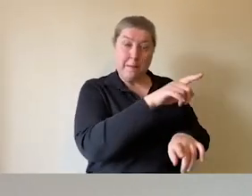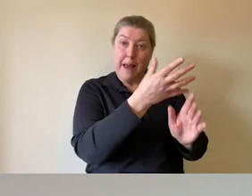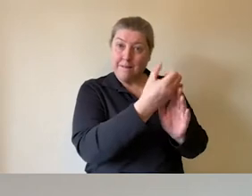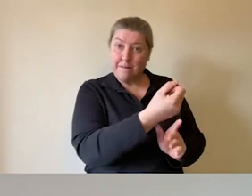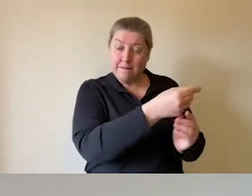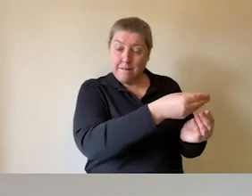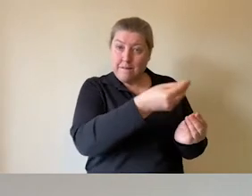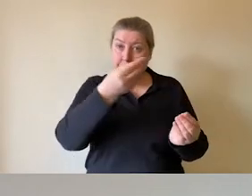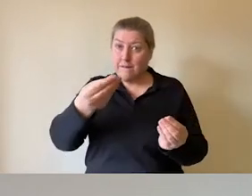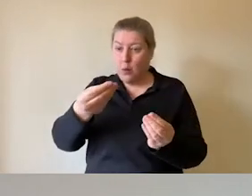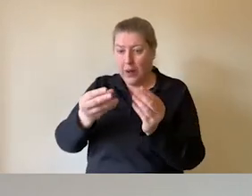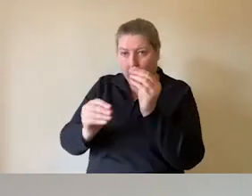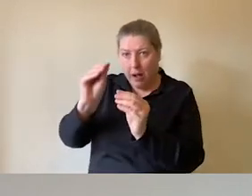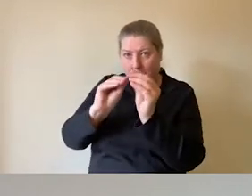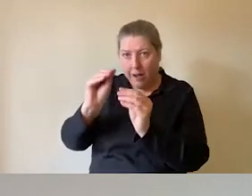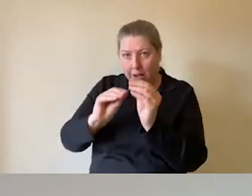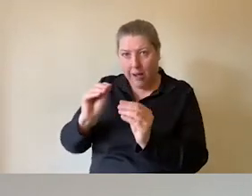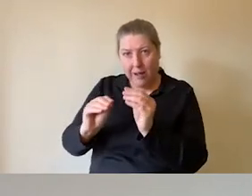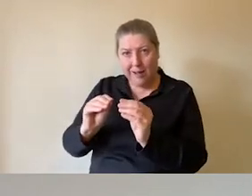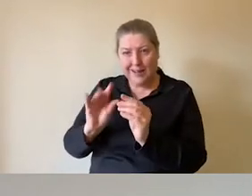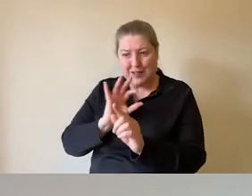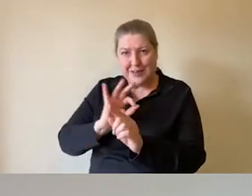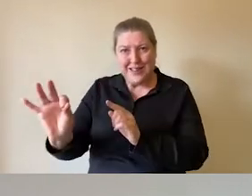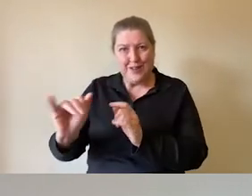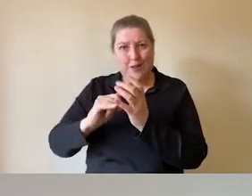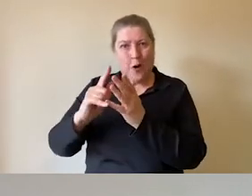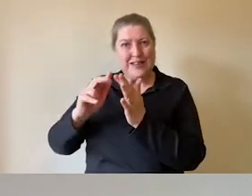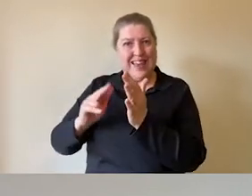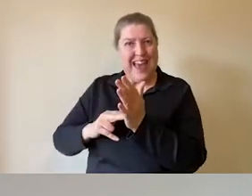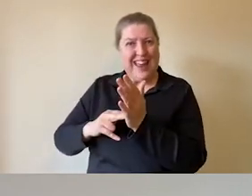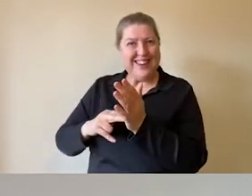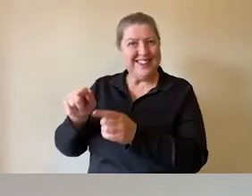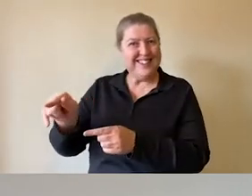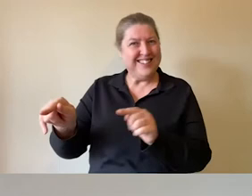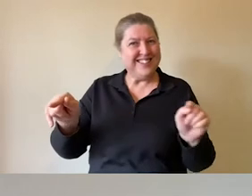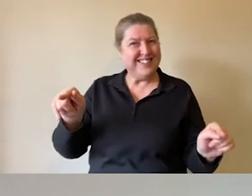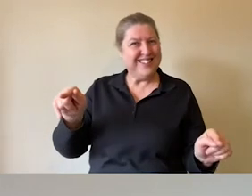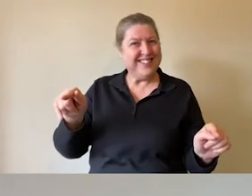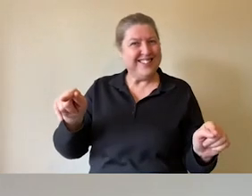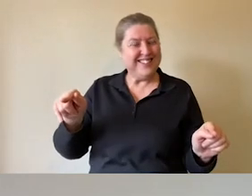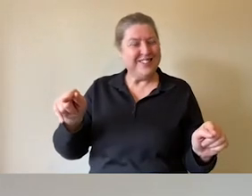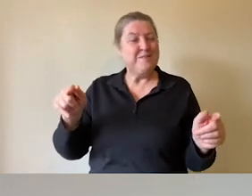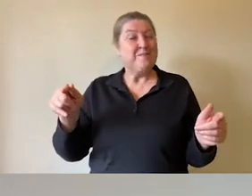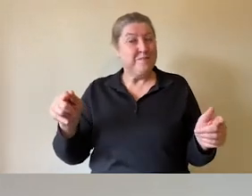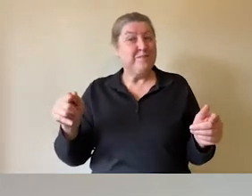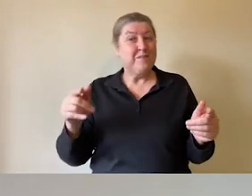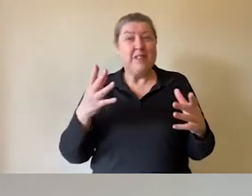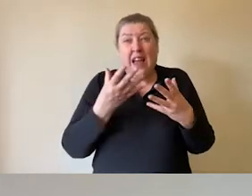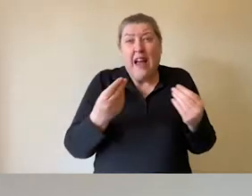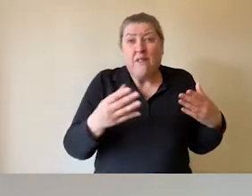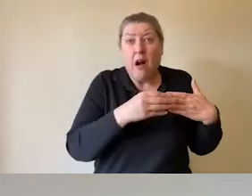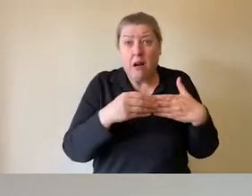that we could populate specifically for our SEN audience. So we have a number of guides